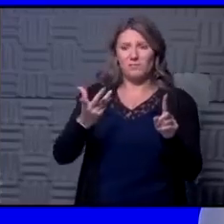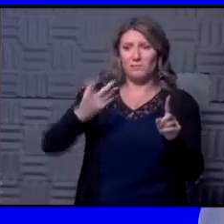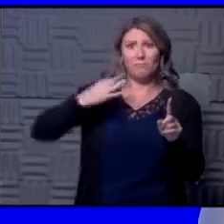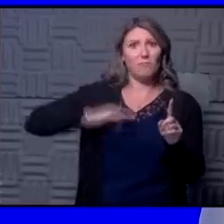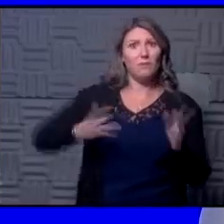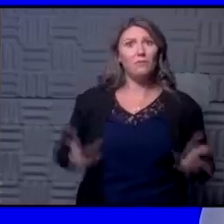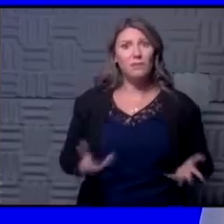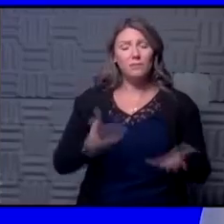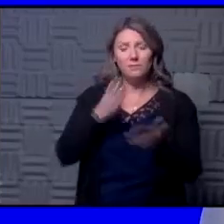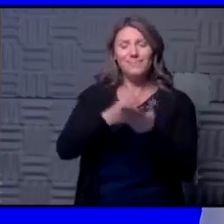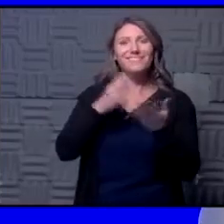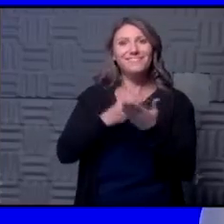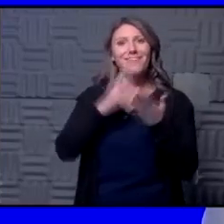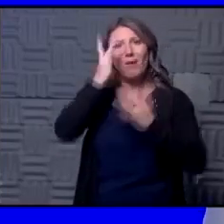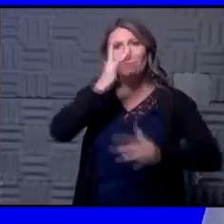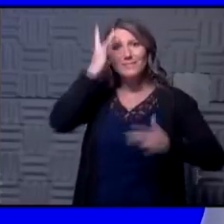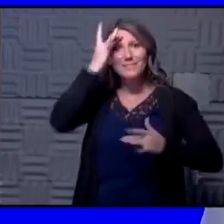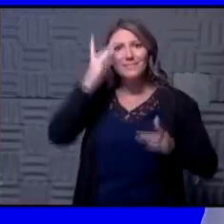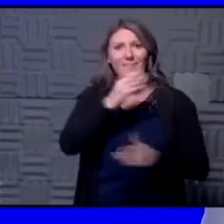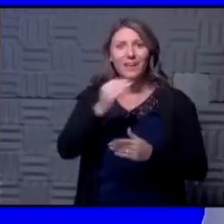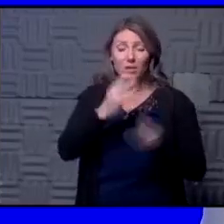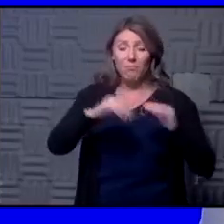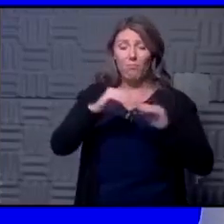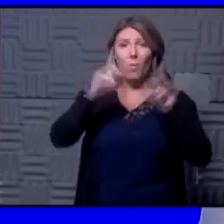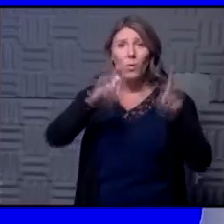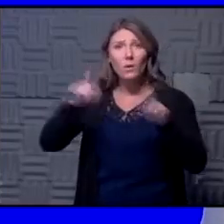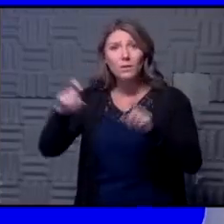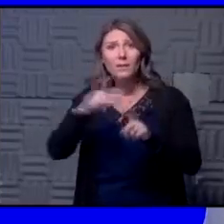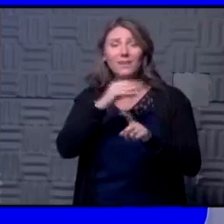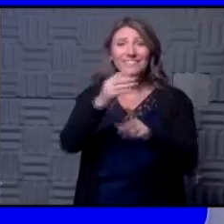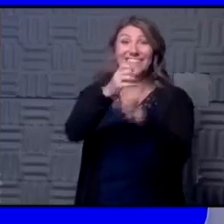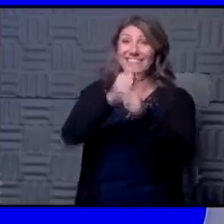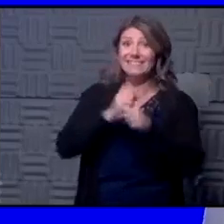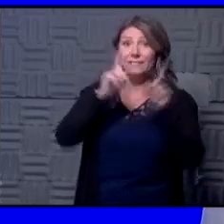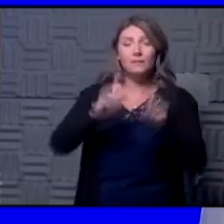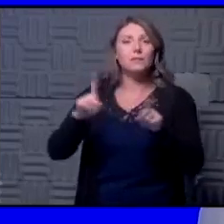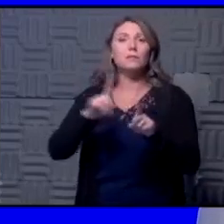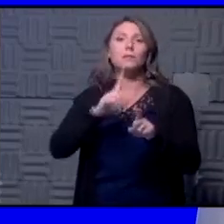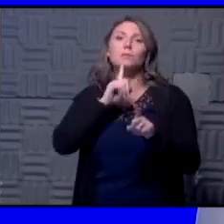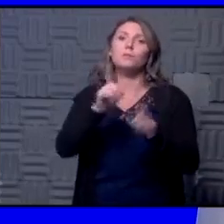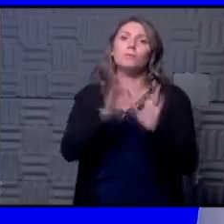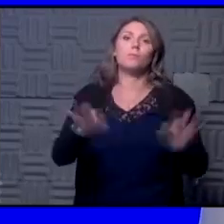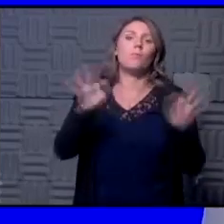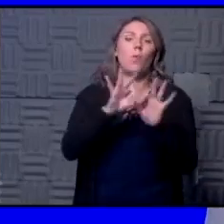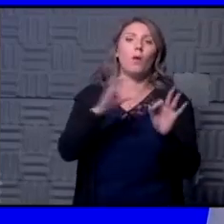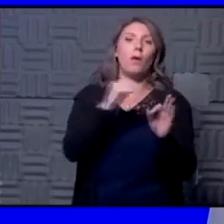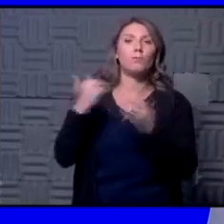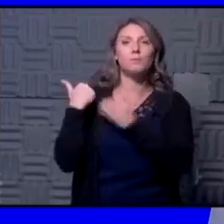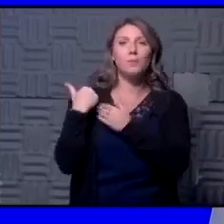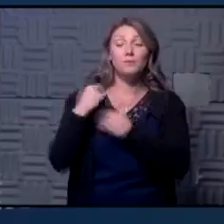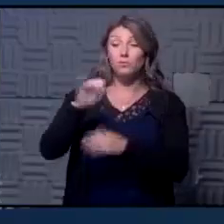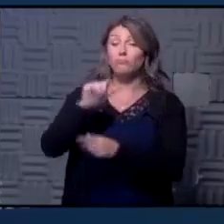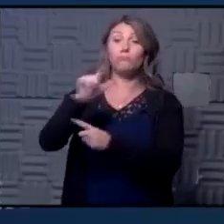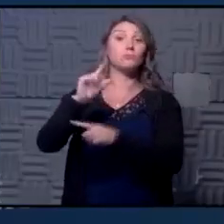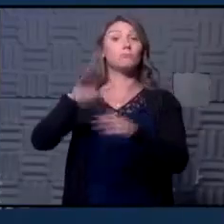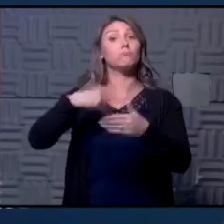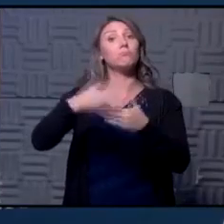disease so certainly more testing and getting tested is going to be the important responsible thing to do Jill next question